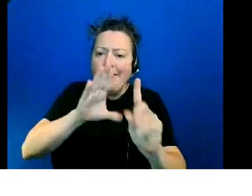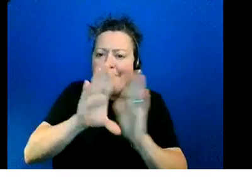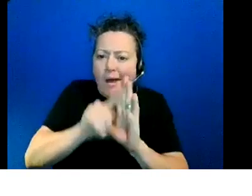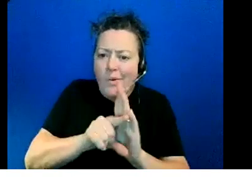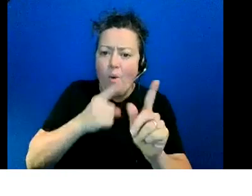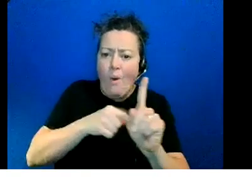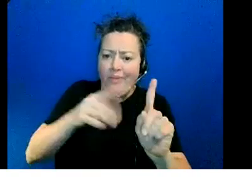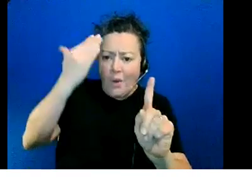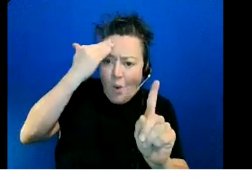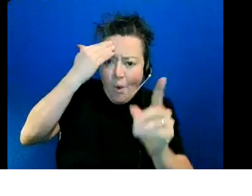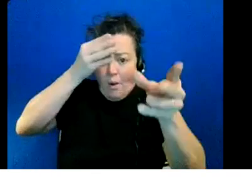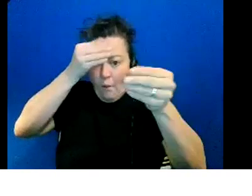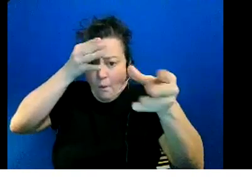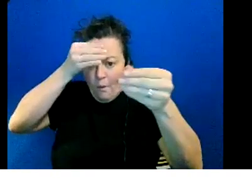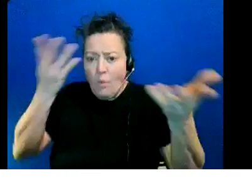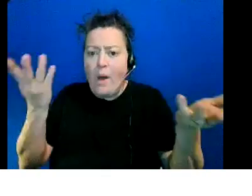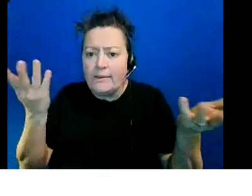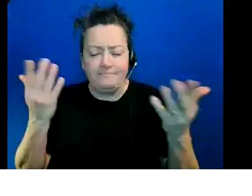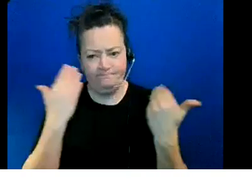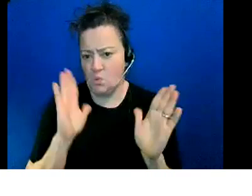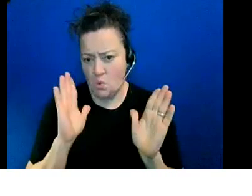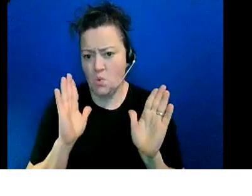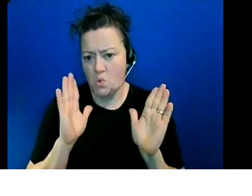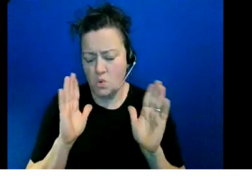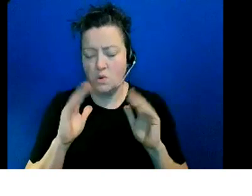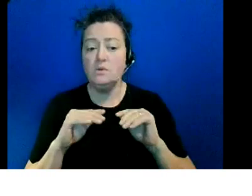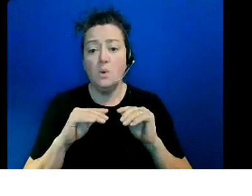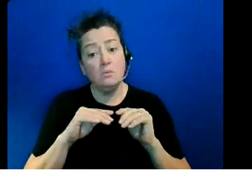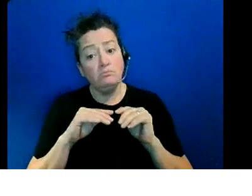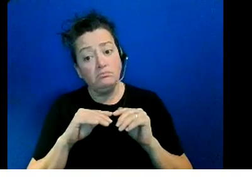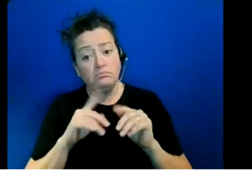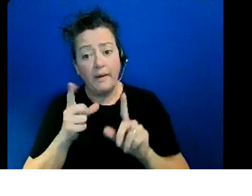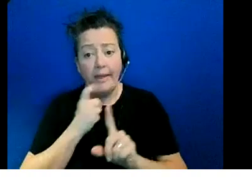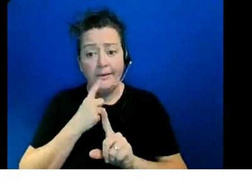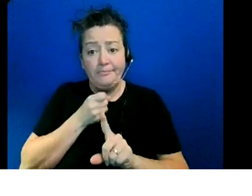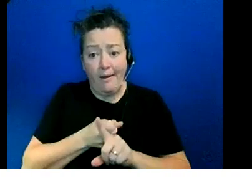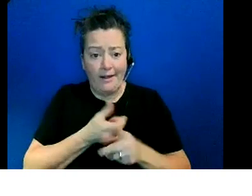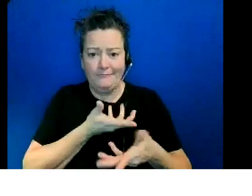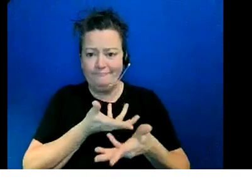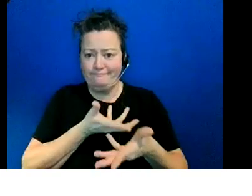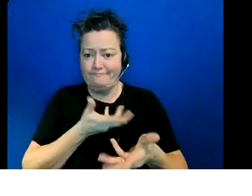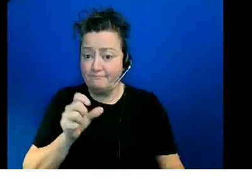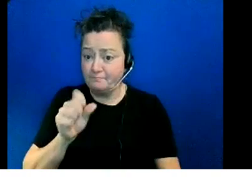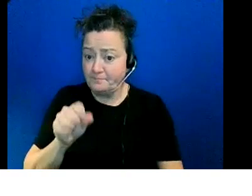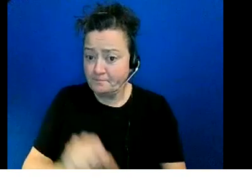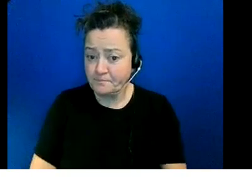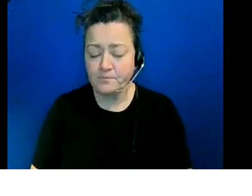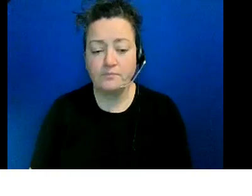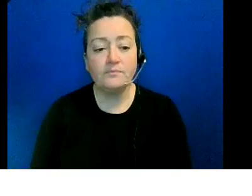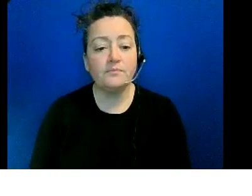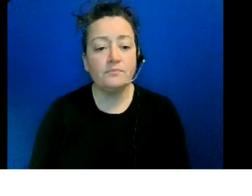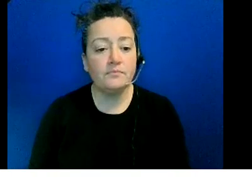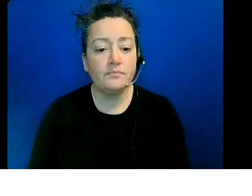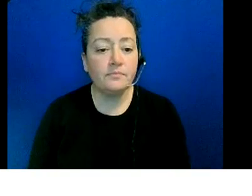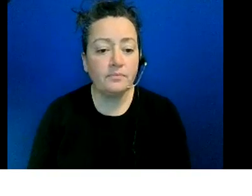you know that can also have an effect as well um a lot of kids with english um